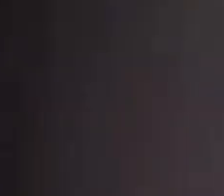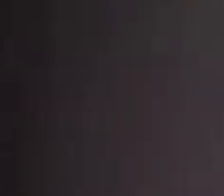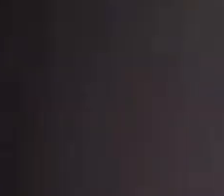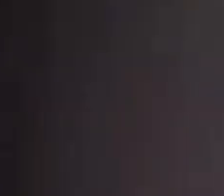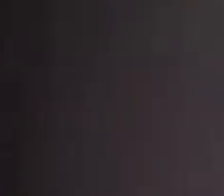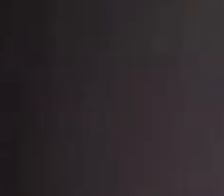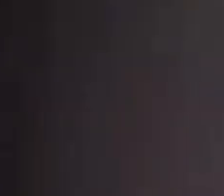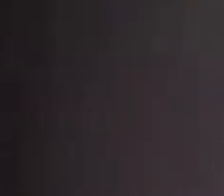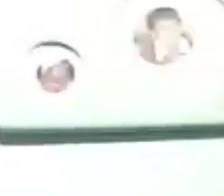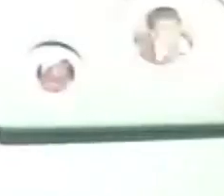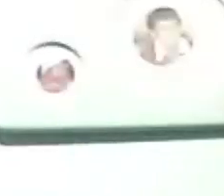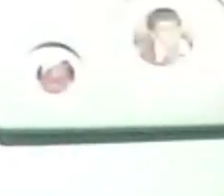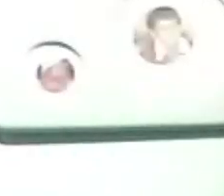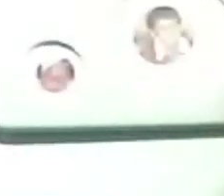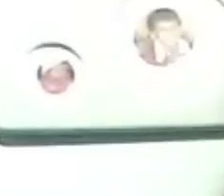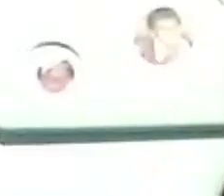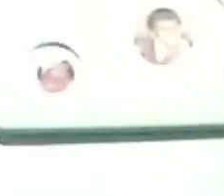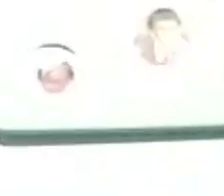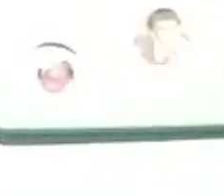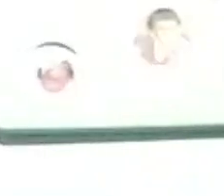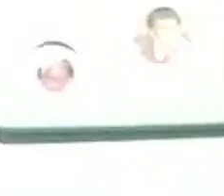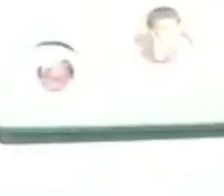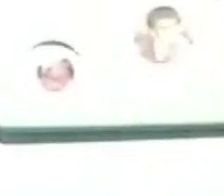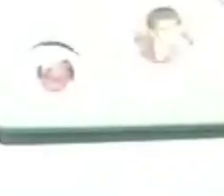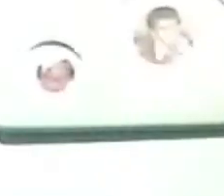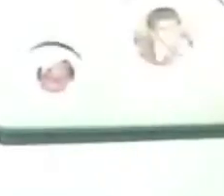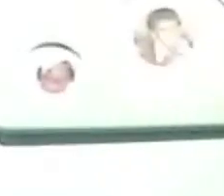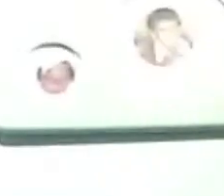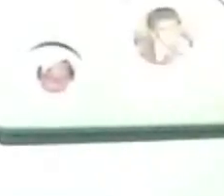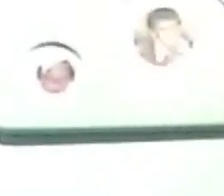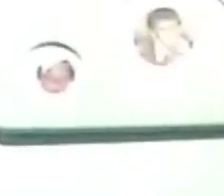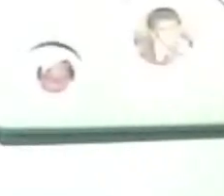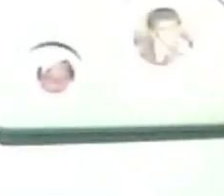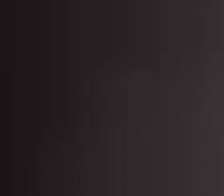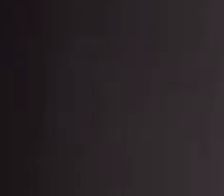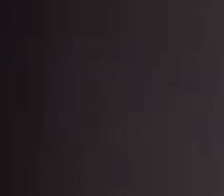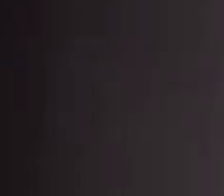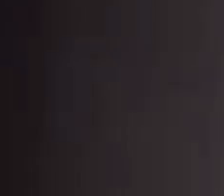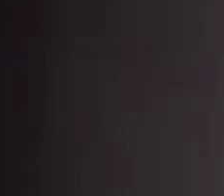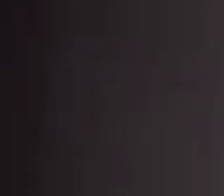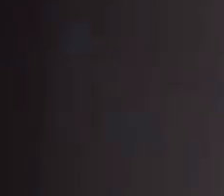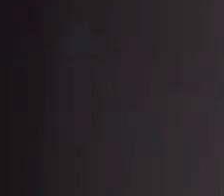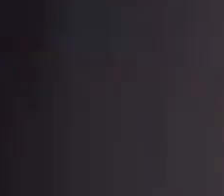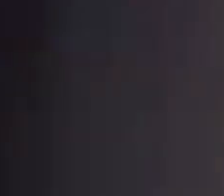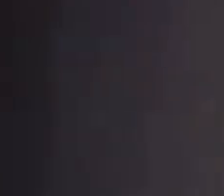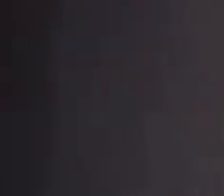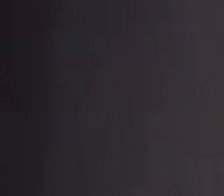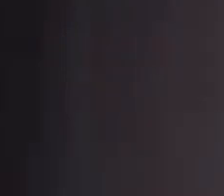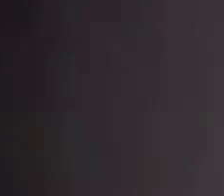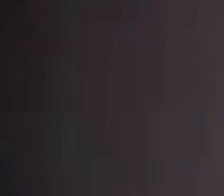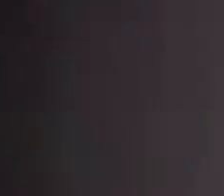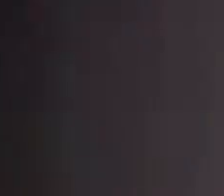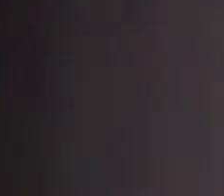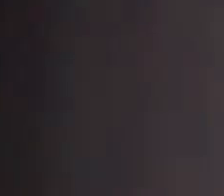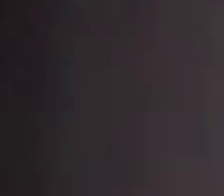and rest if you need to yeah i'll stay i can stay i'm all right thank you okay um so i'm going to move on quickly to elliot